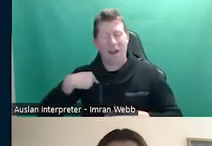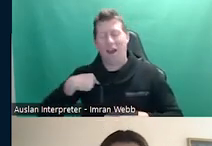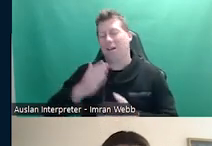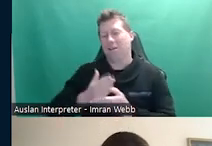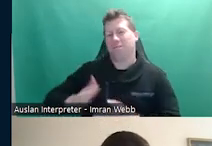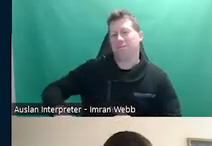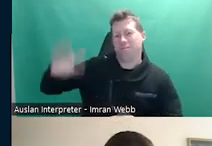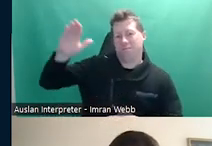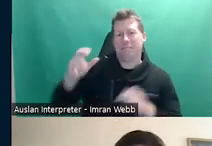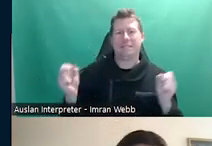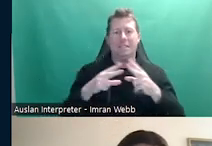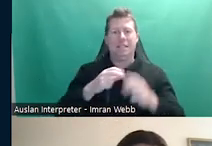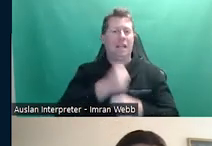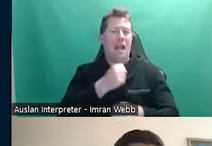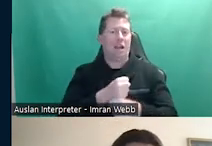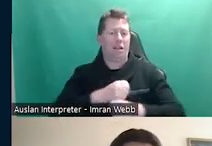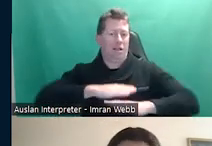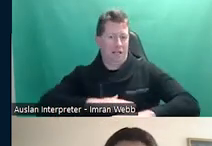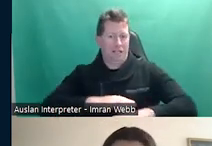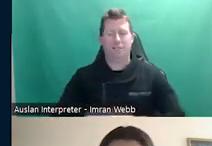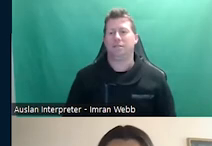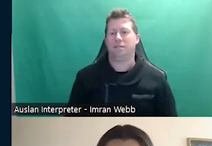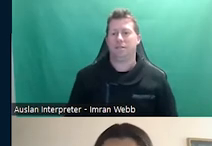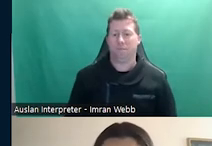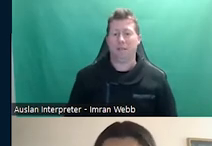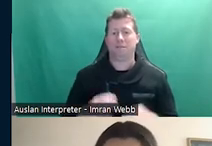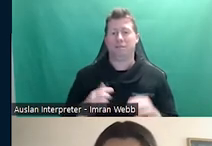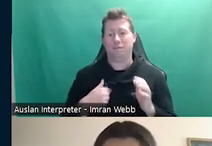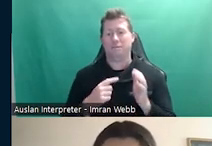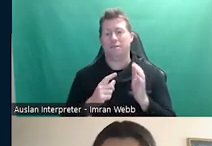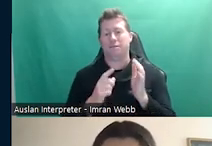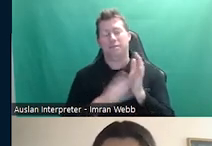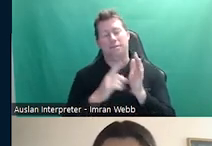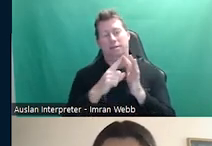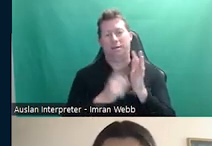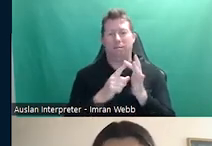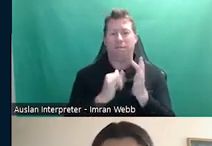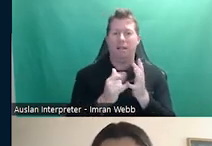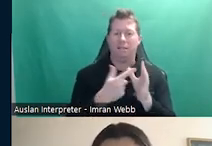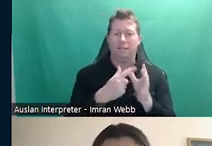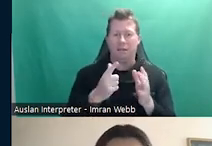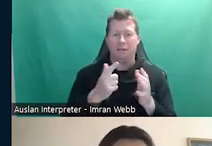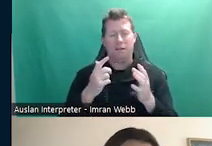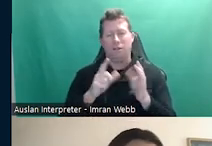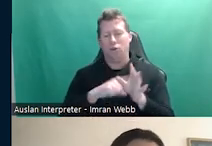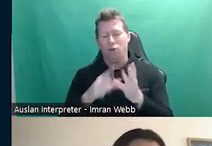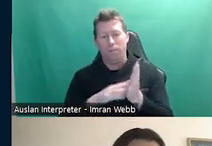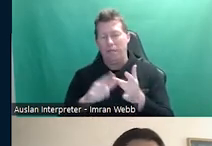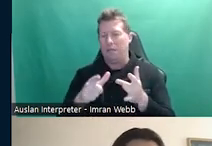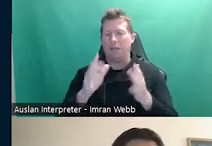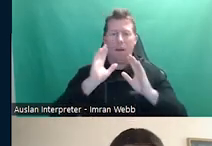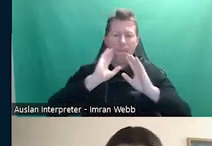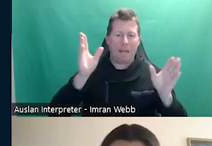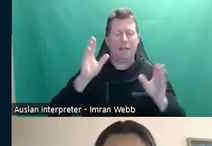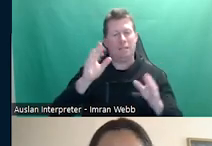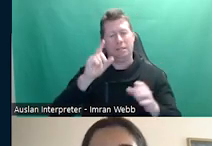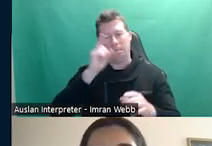Gadigal land. So, Yumi and Melissa, have two amazing women here today who have inspired many and educated